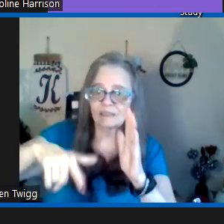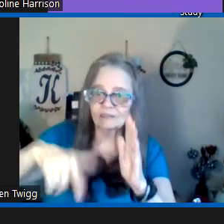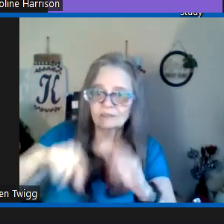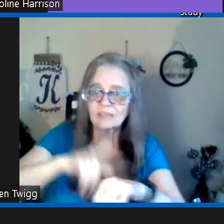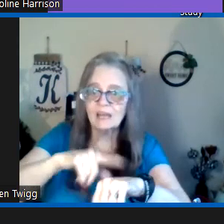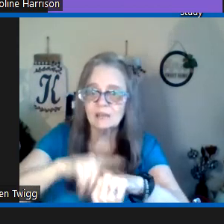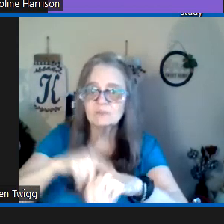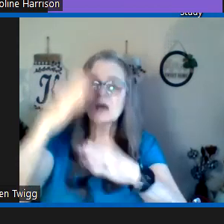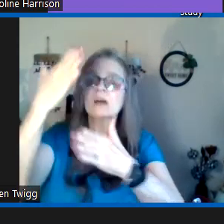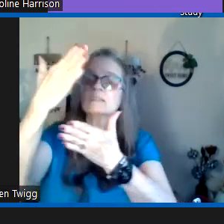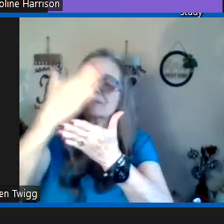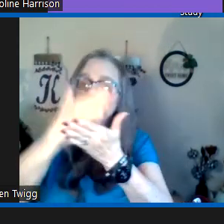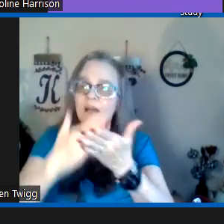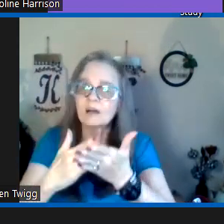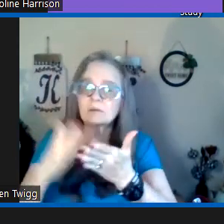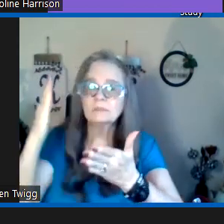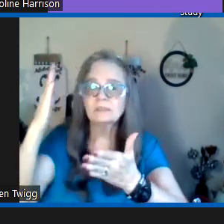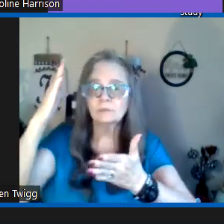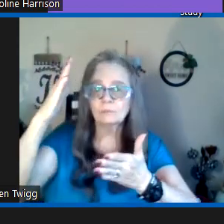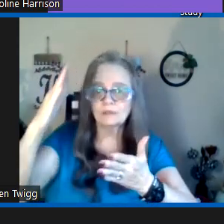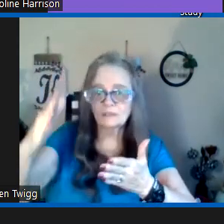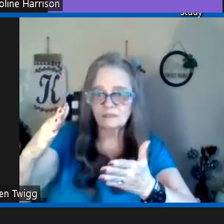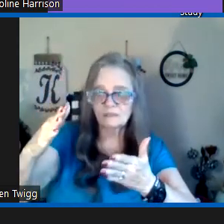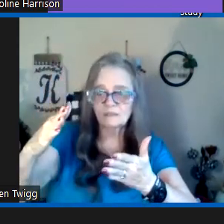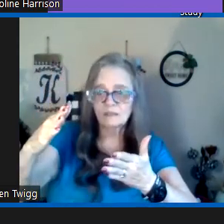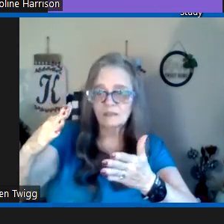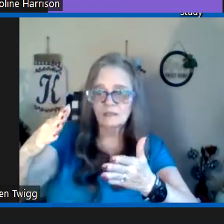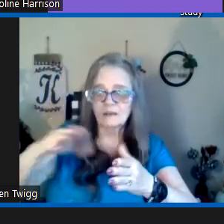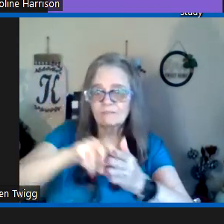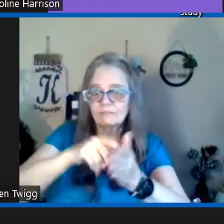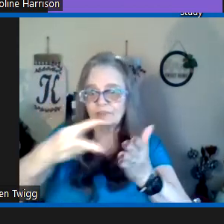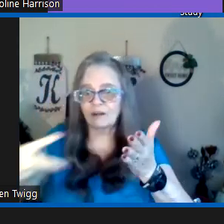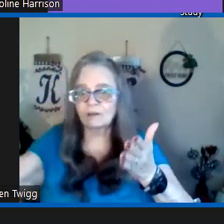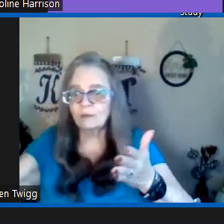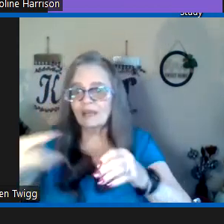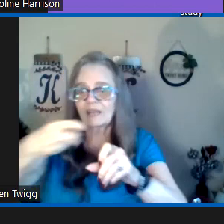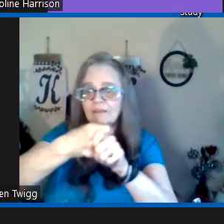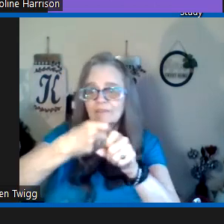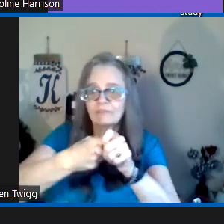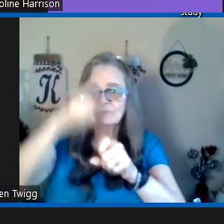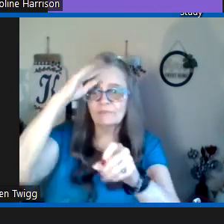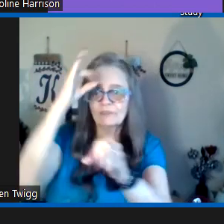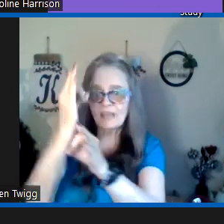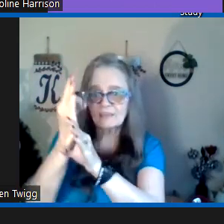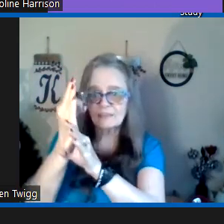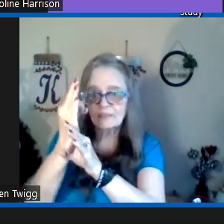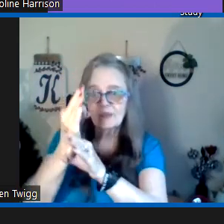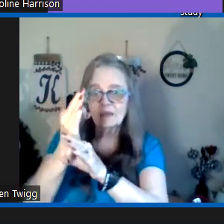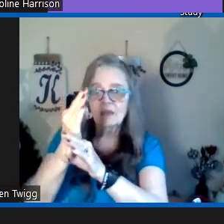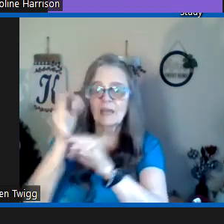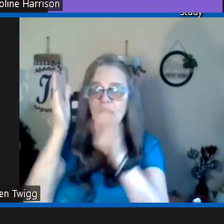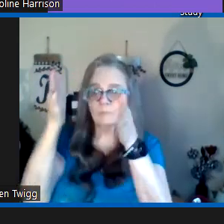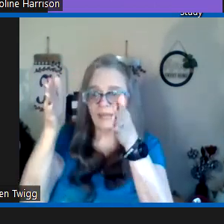in later times some will fall away from faith